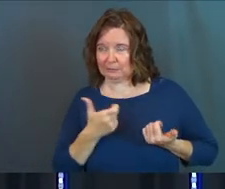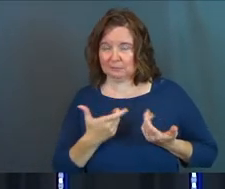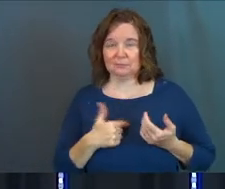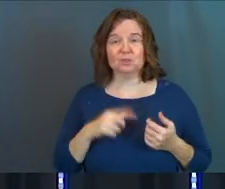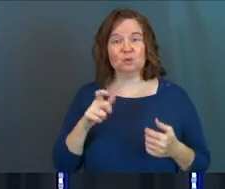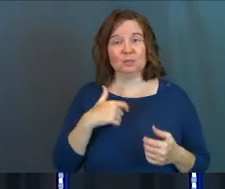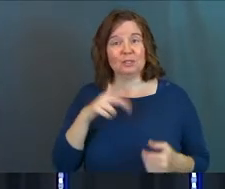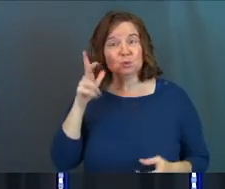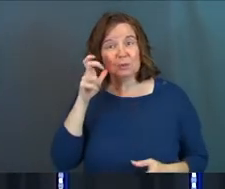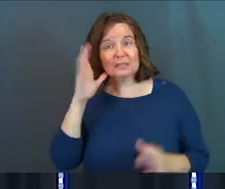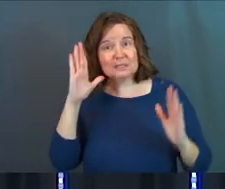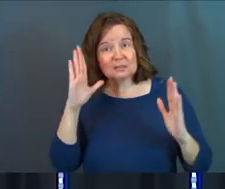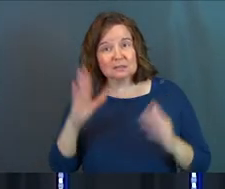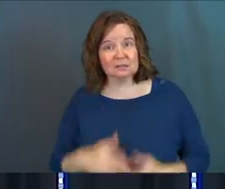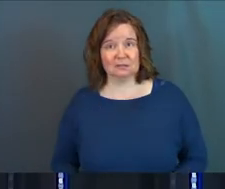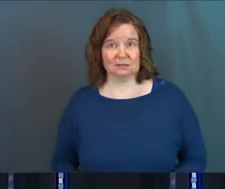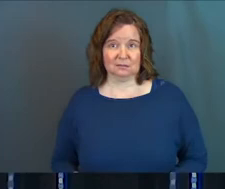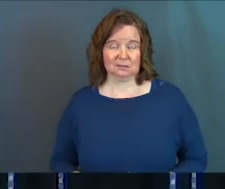You need to listen.